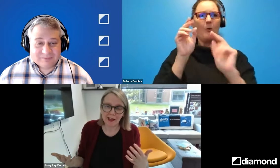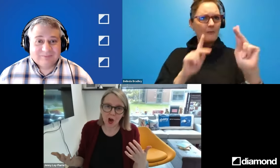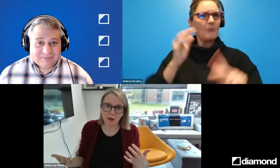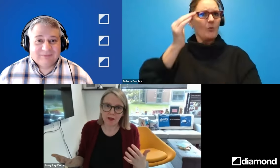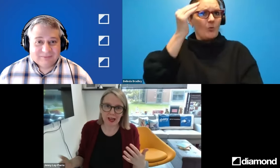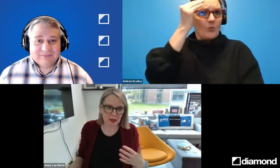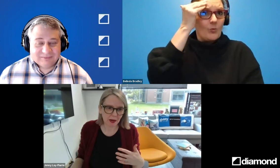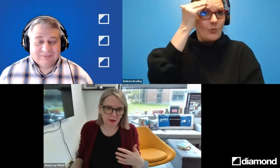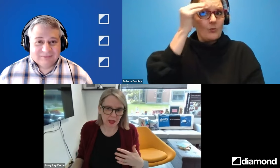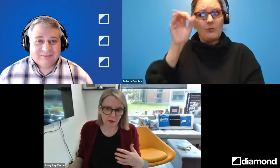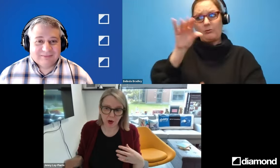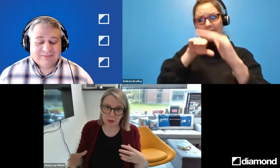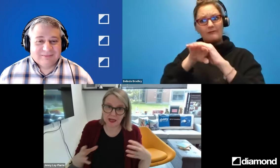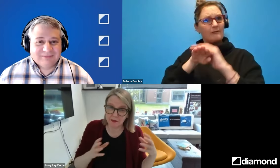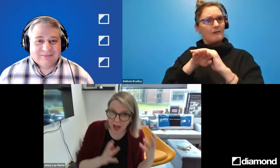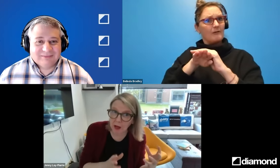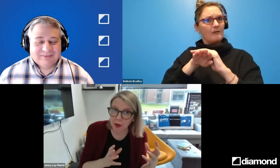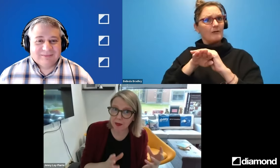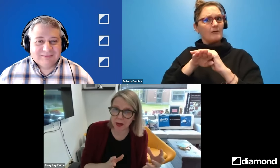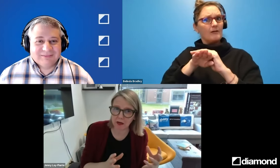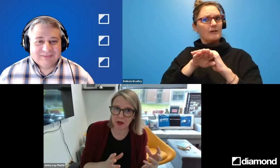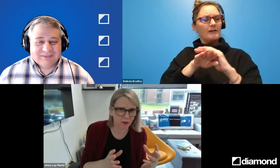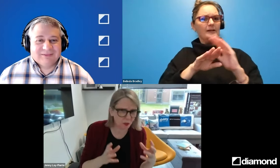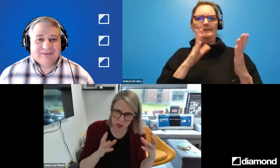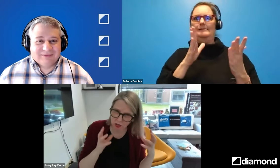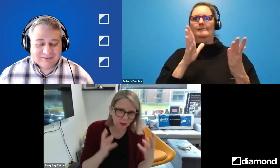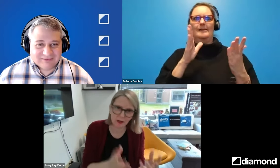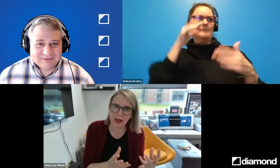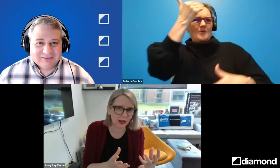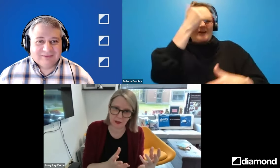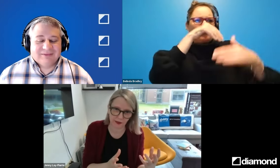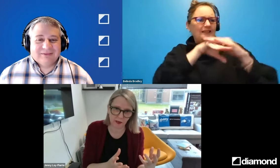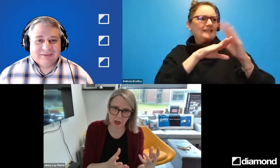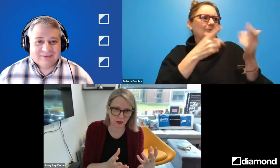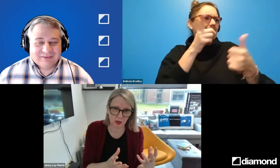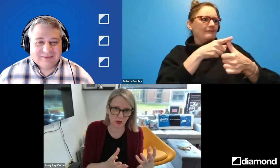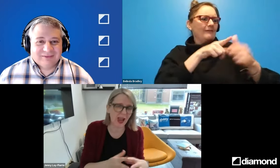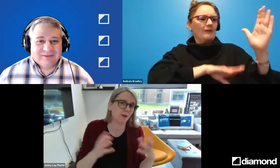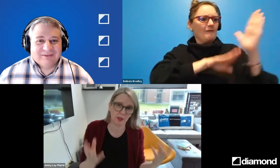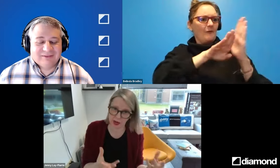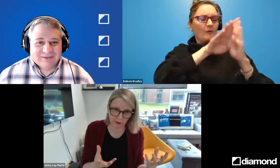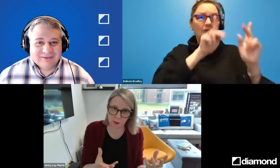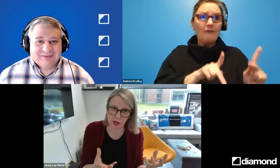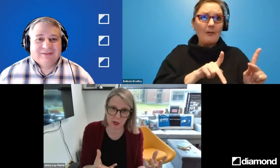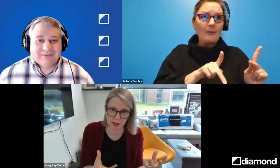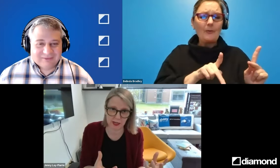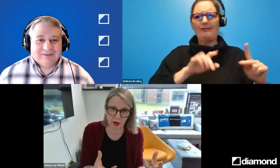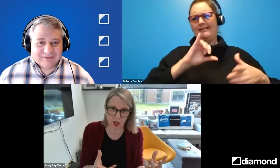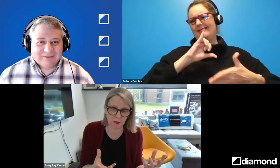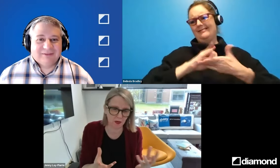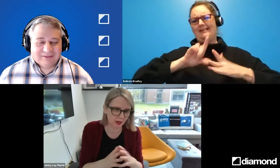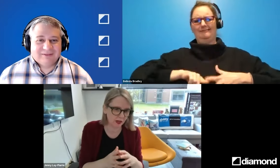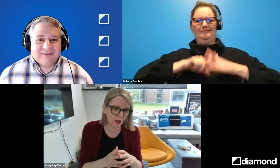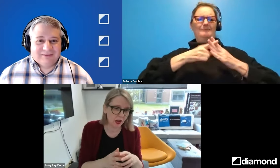of accessibility from a developer perspective, which clearly is the foundation to everything from a nerdery